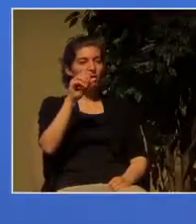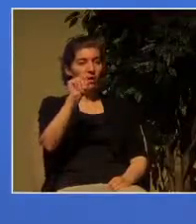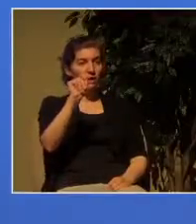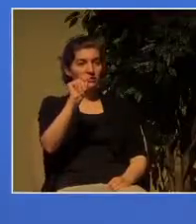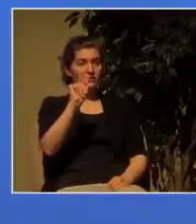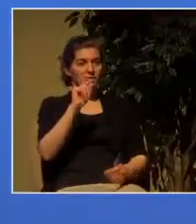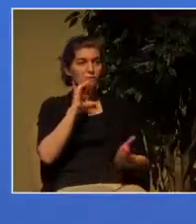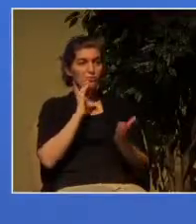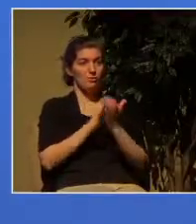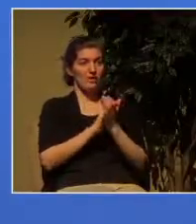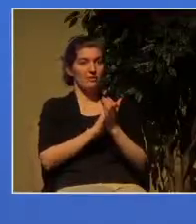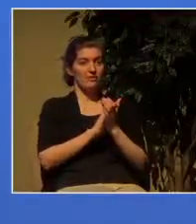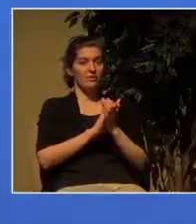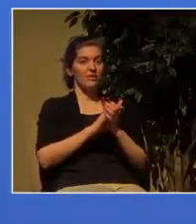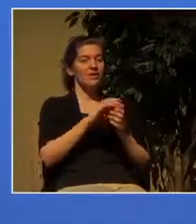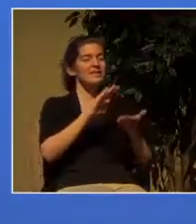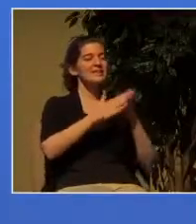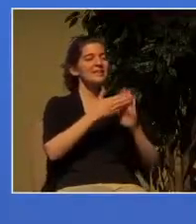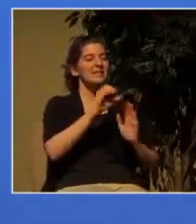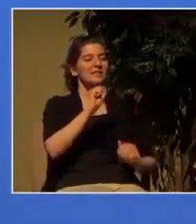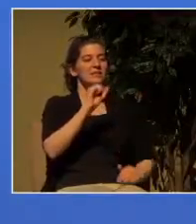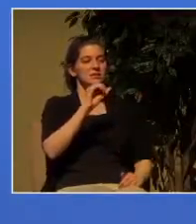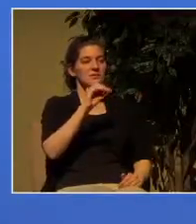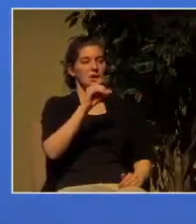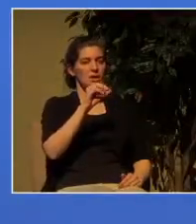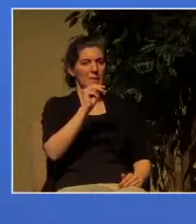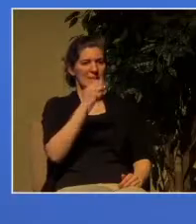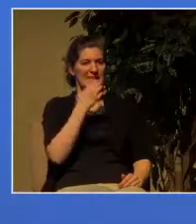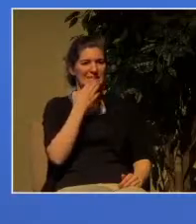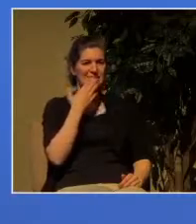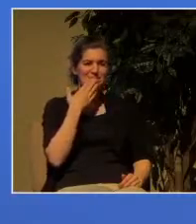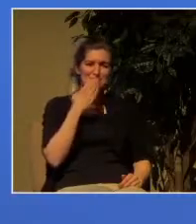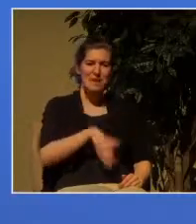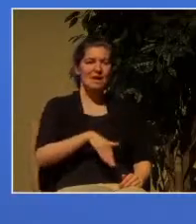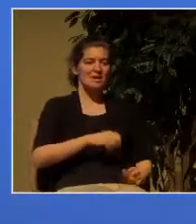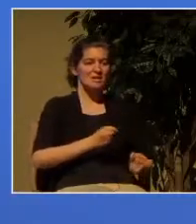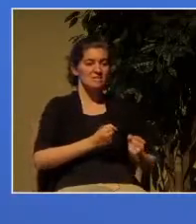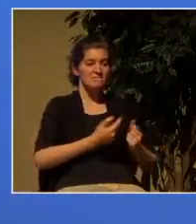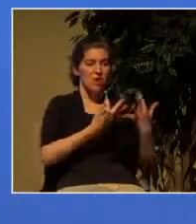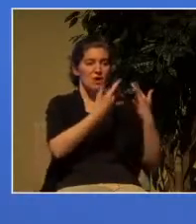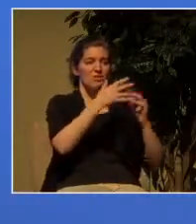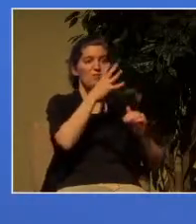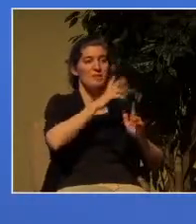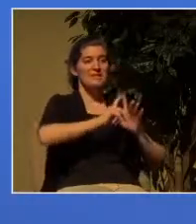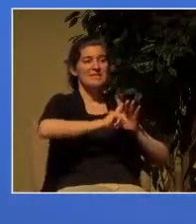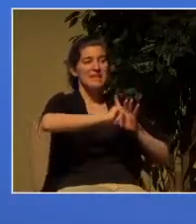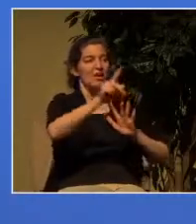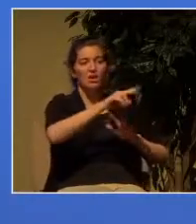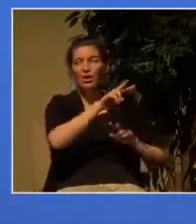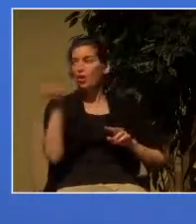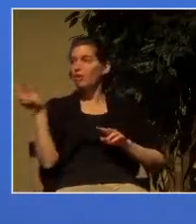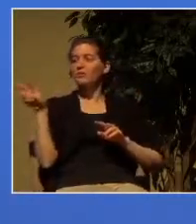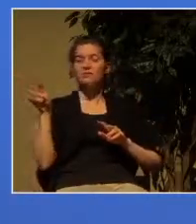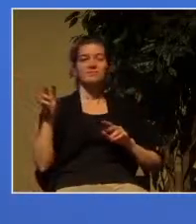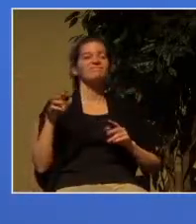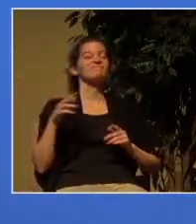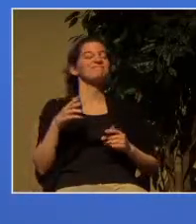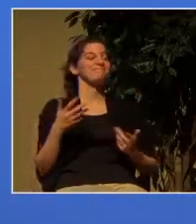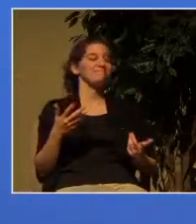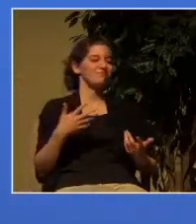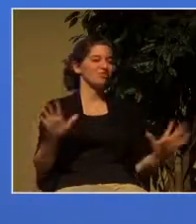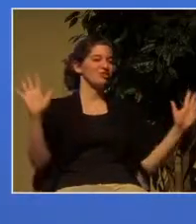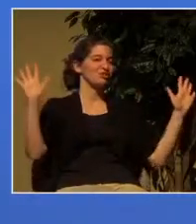couldn't bear to leave it behind think of the five foolish virgins who were awaiting